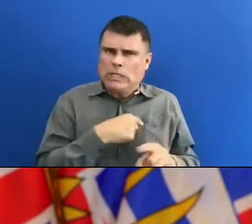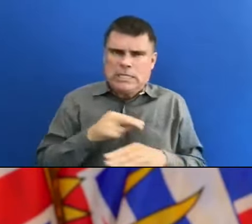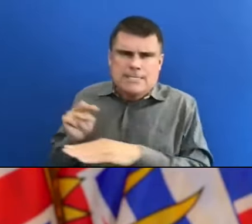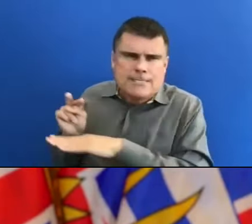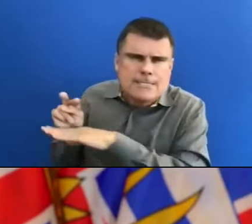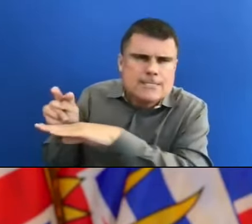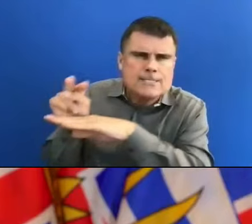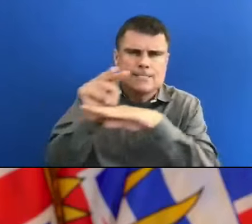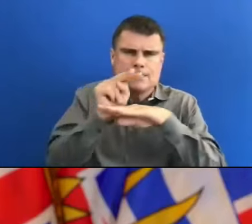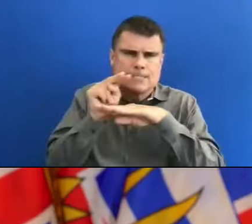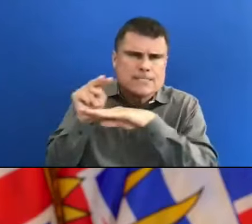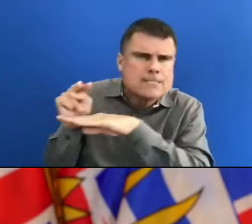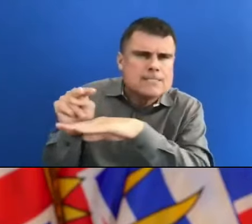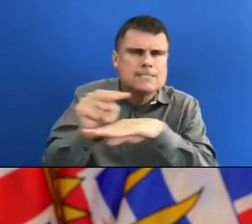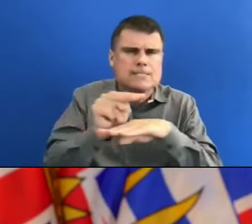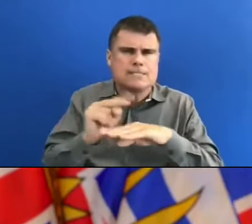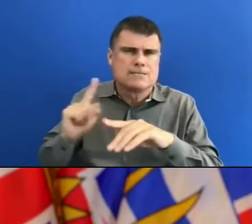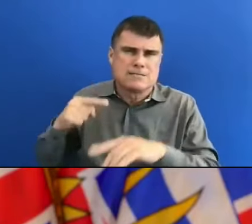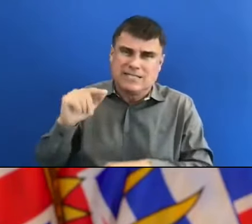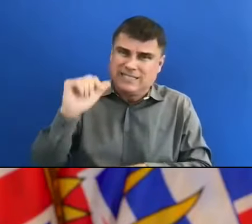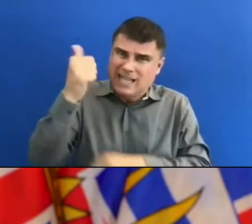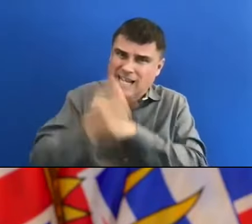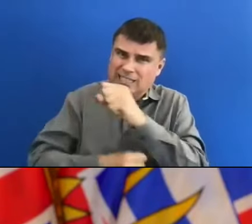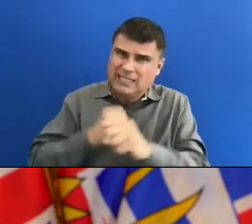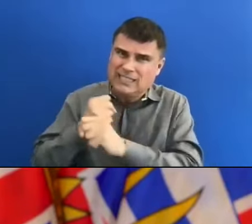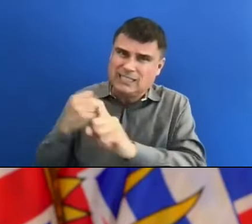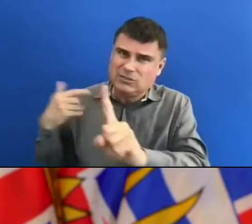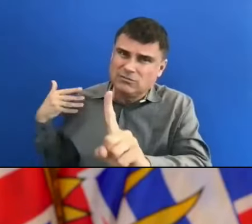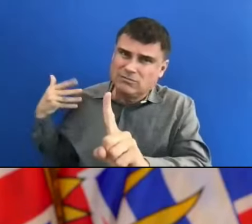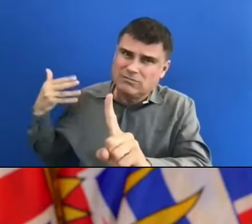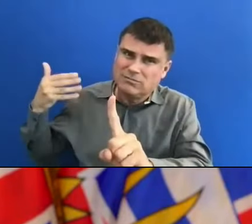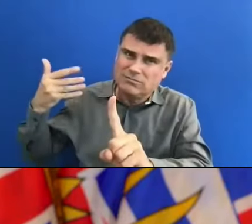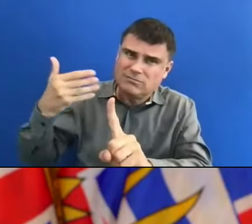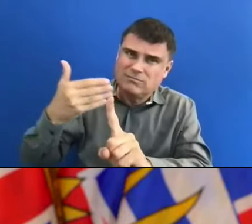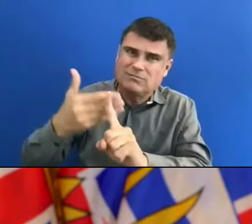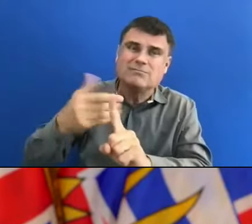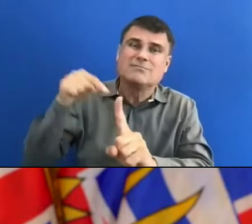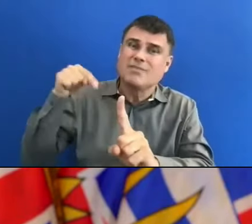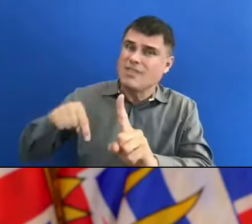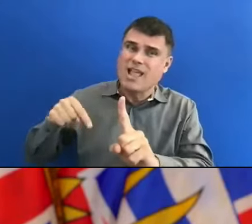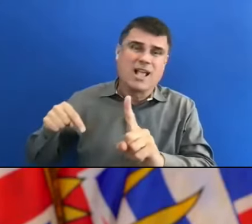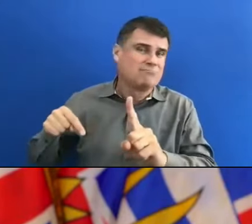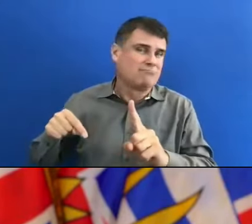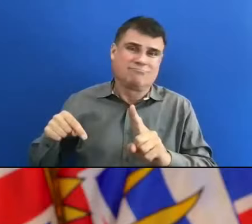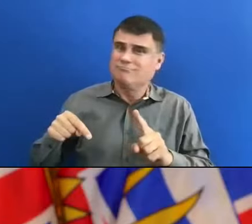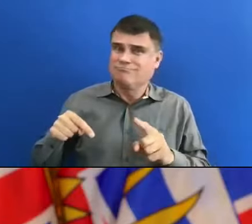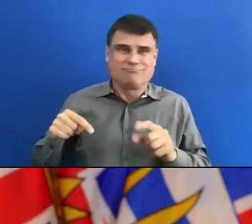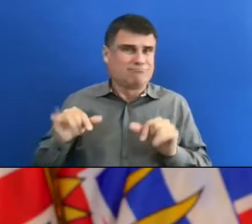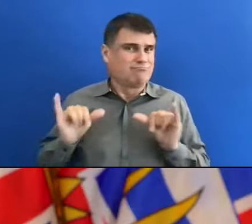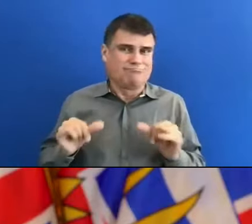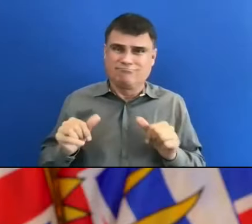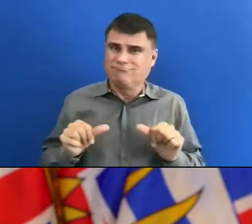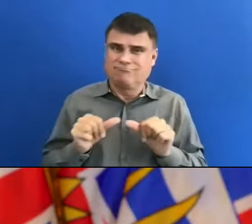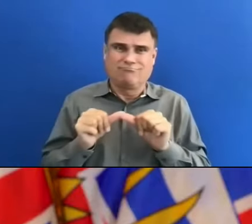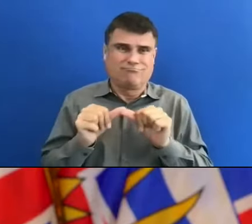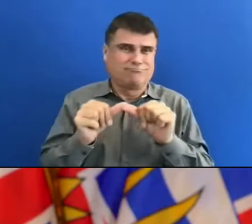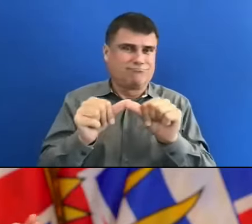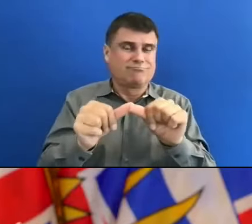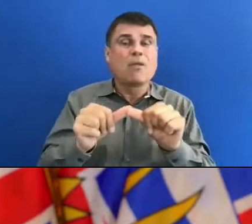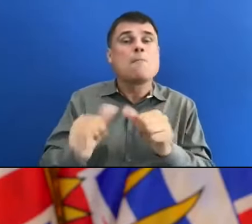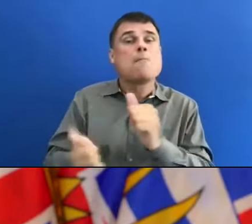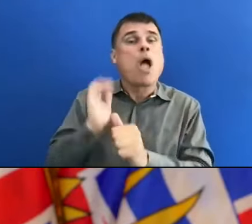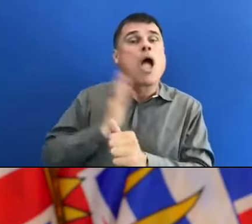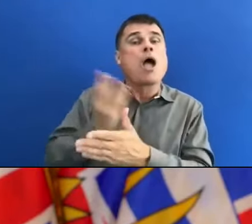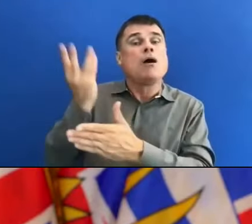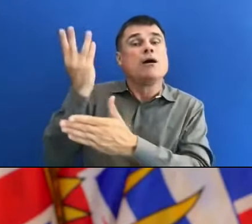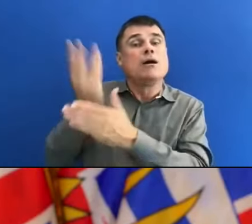last 10 years, that we continued through this pandemic, that the vast majority of deaths that we saw were related to COVID-19